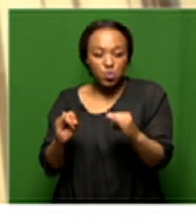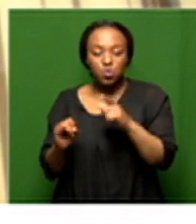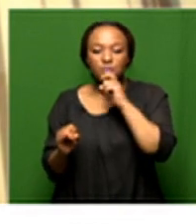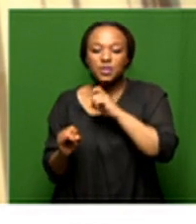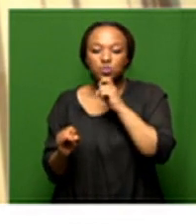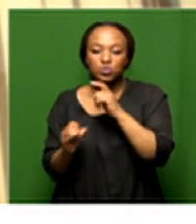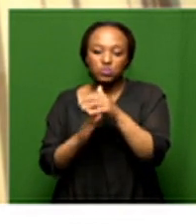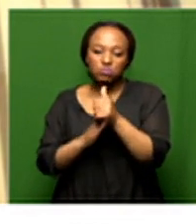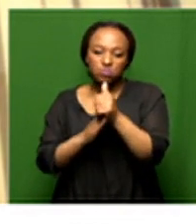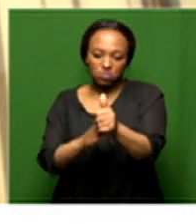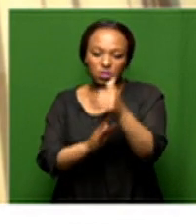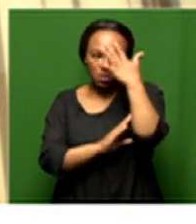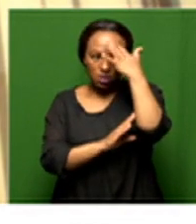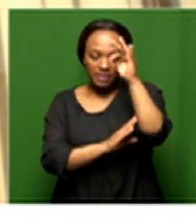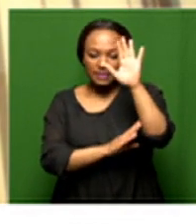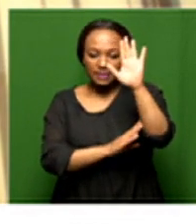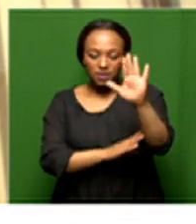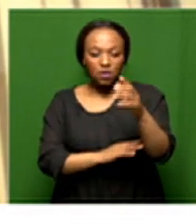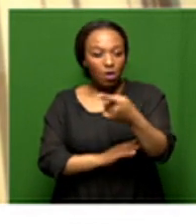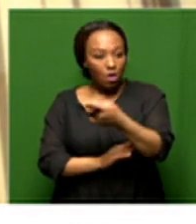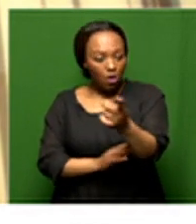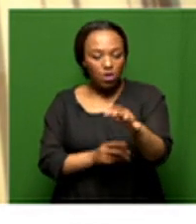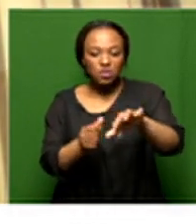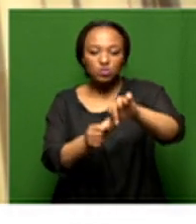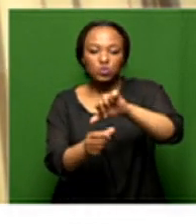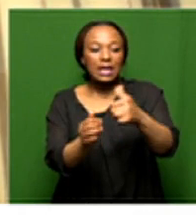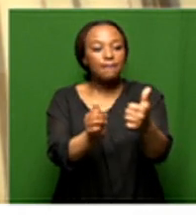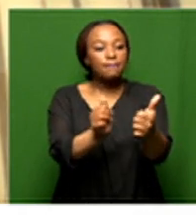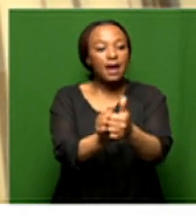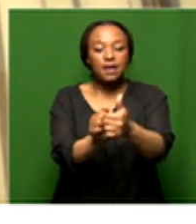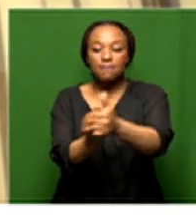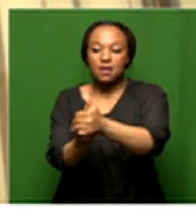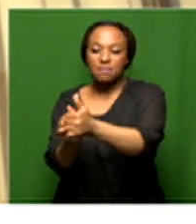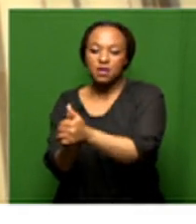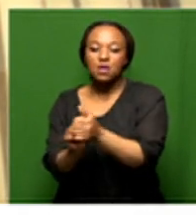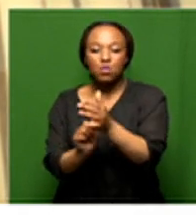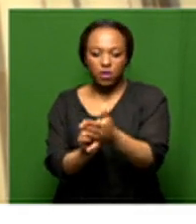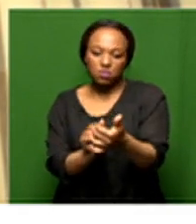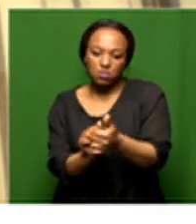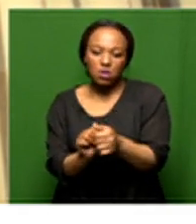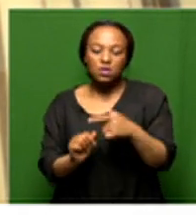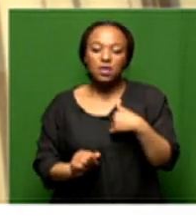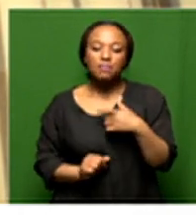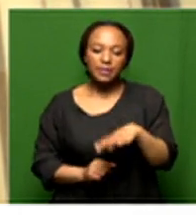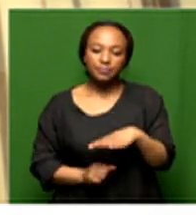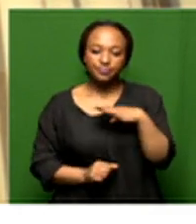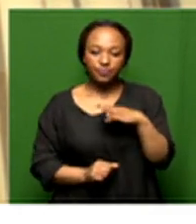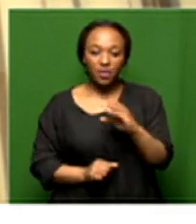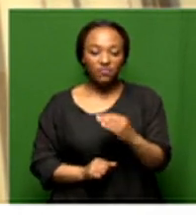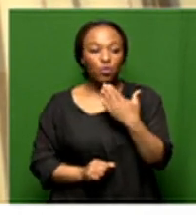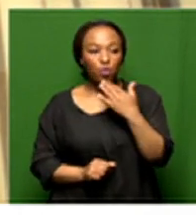must use this to galvanize the i guess all the social partners and i'm very confident that when president ramaphosa comes out of